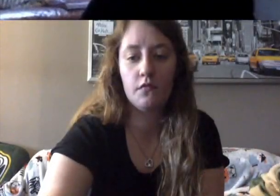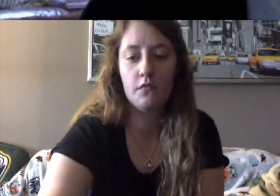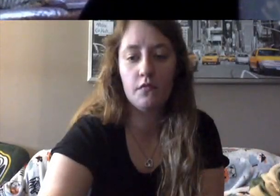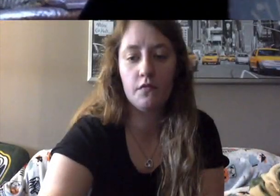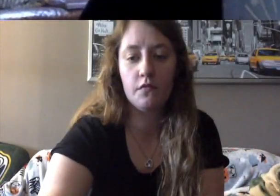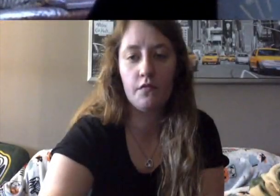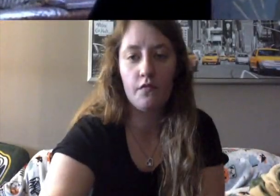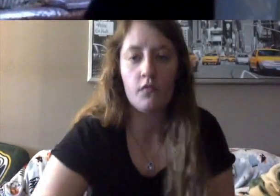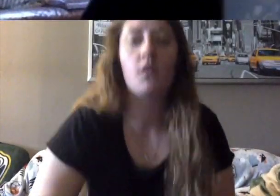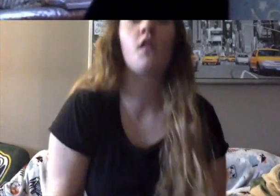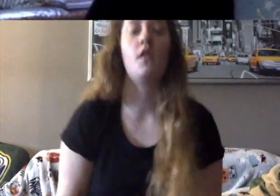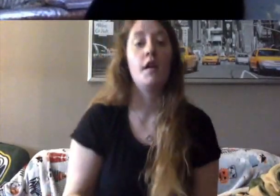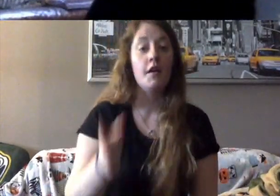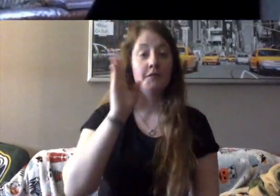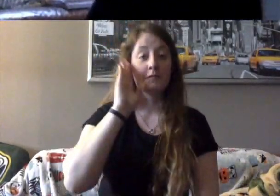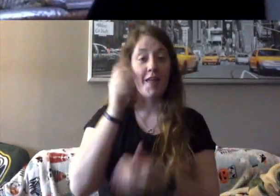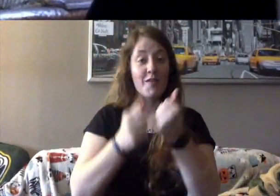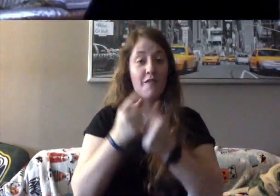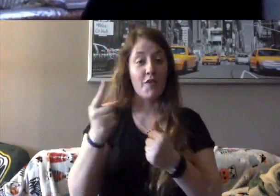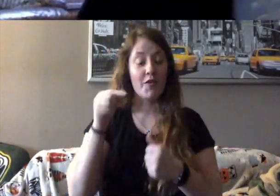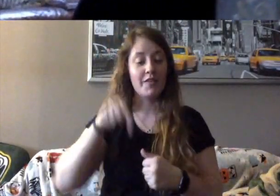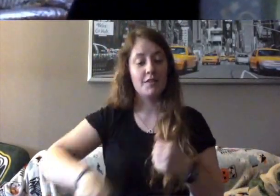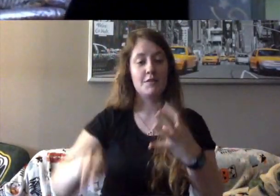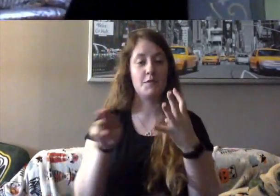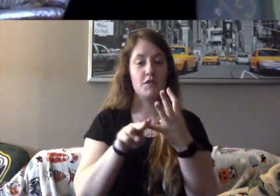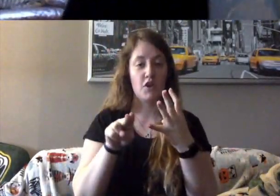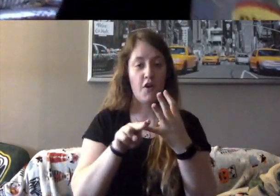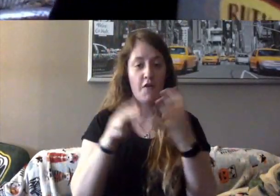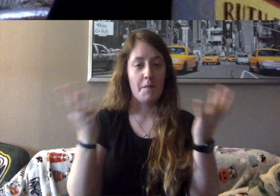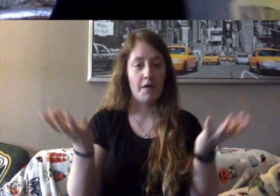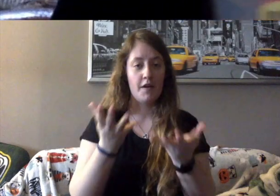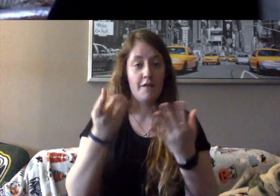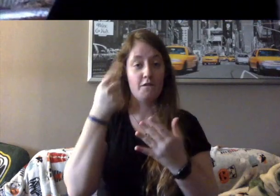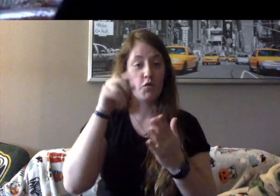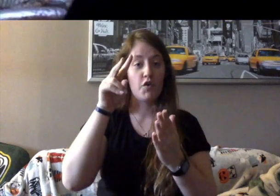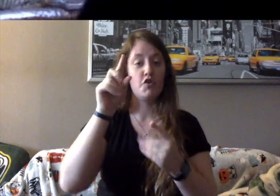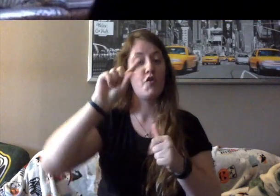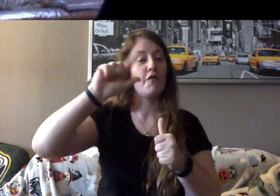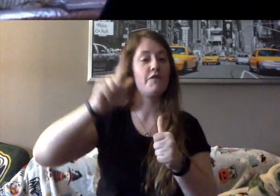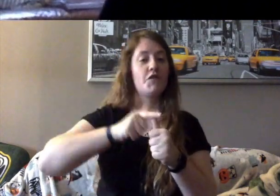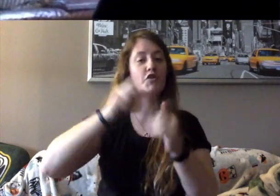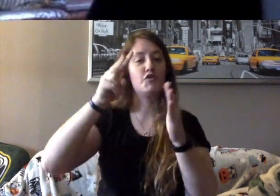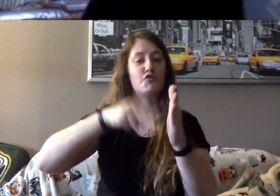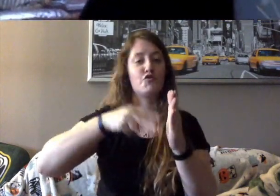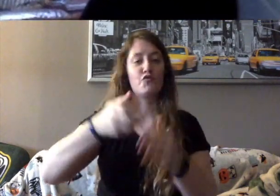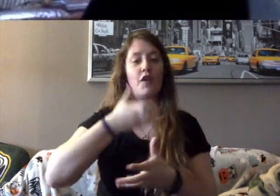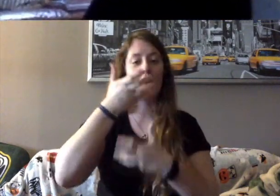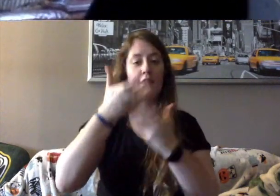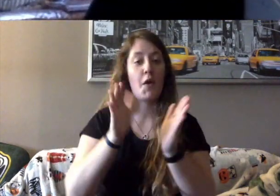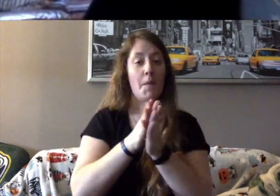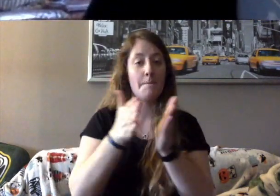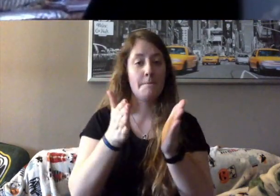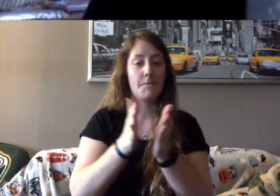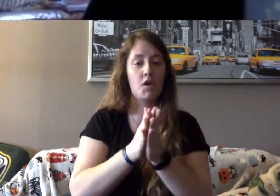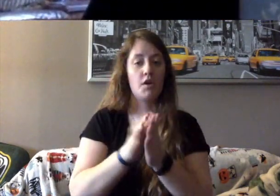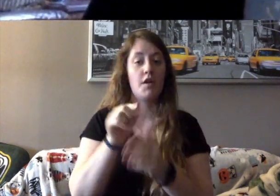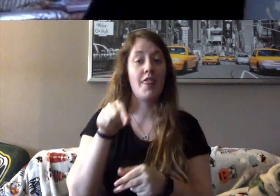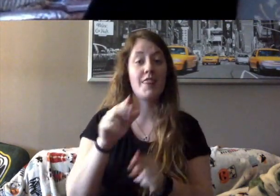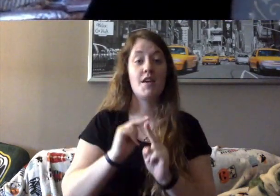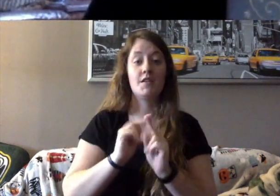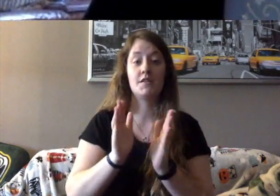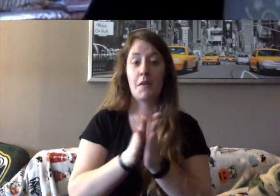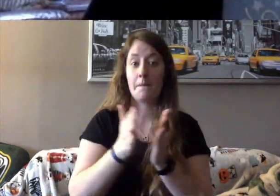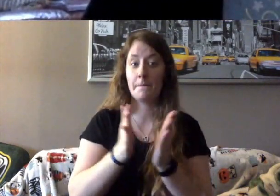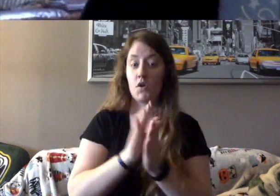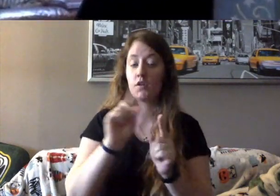Hey everyone, this is Ms. Hoffman here for your first Read Aloud book. This book is about a